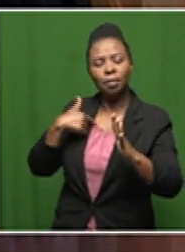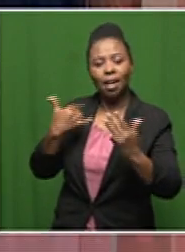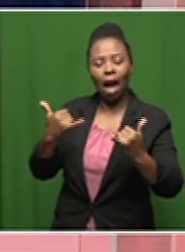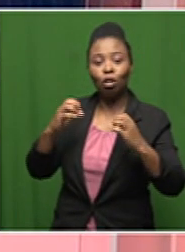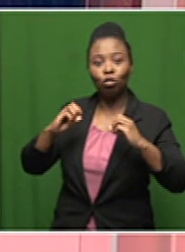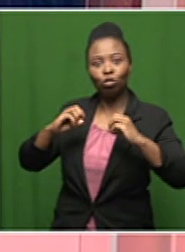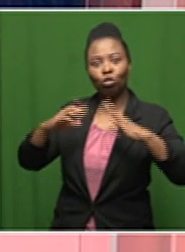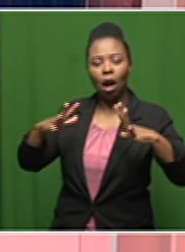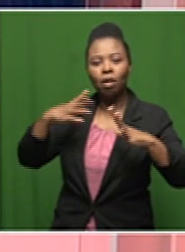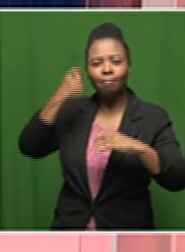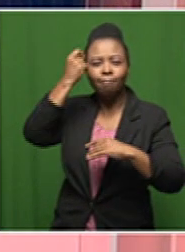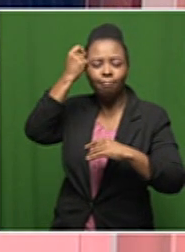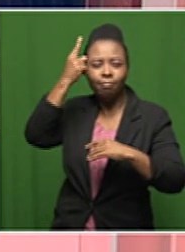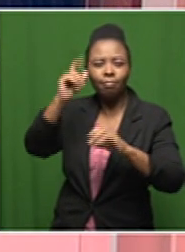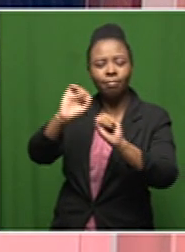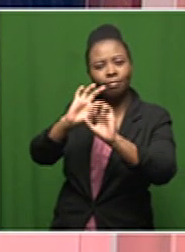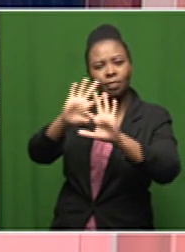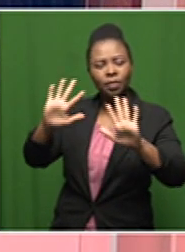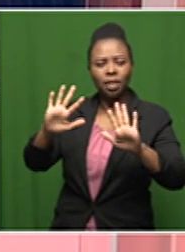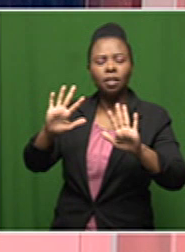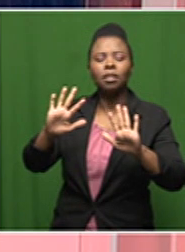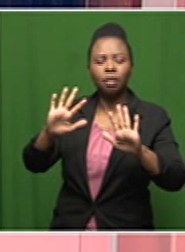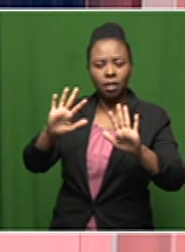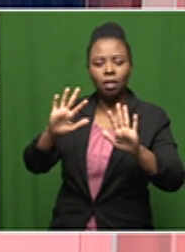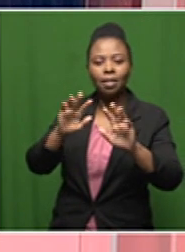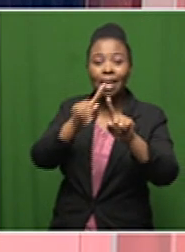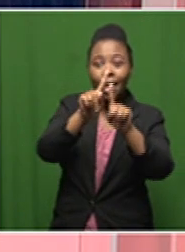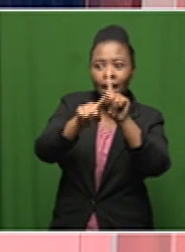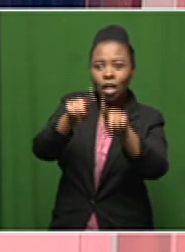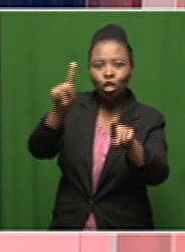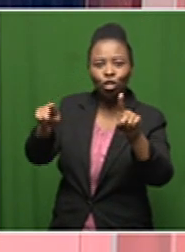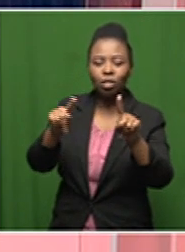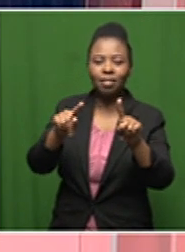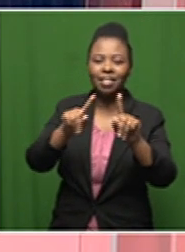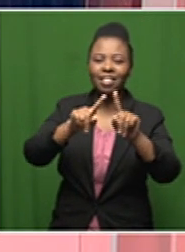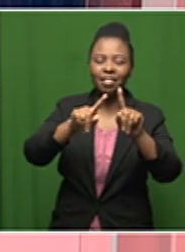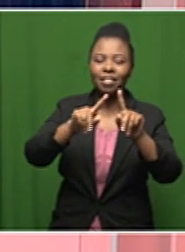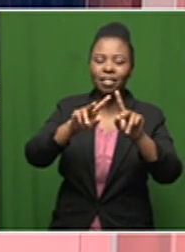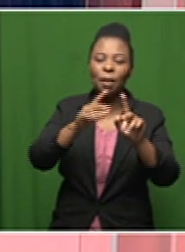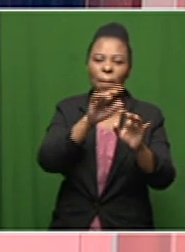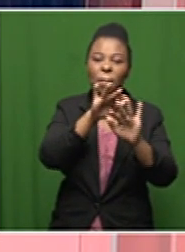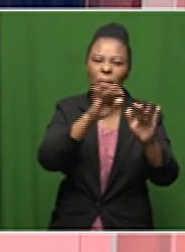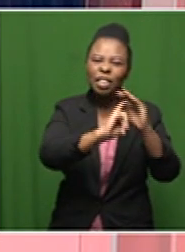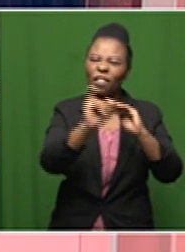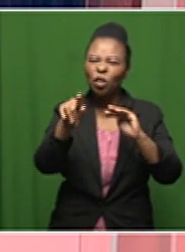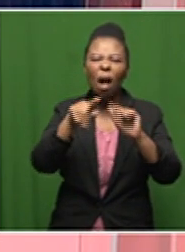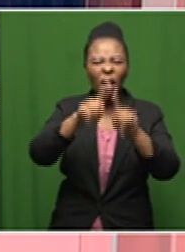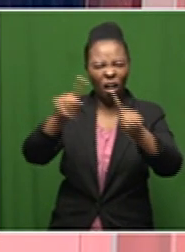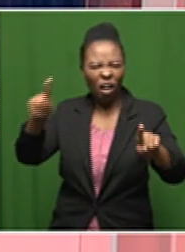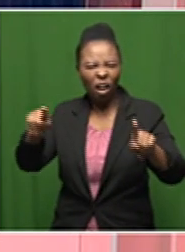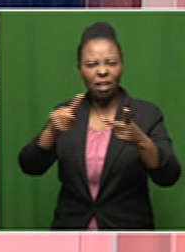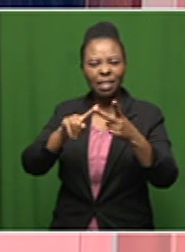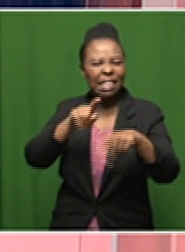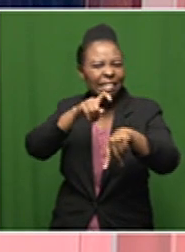to understand is that everybody's case is individual um duration intensity